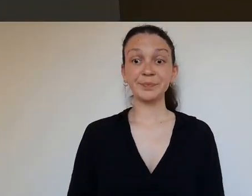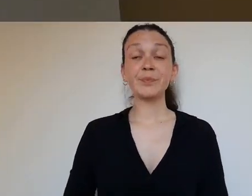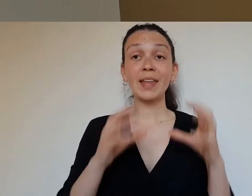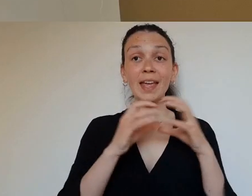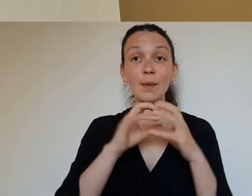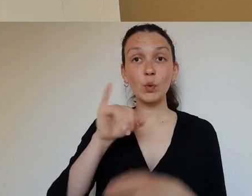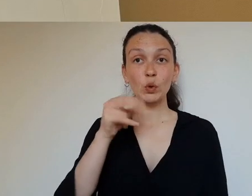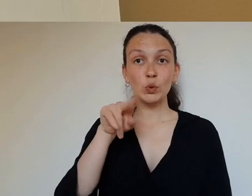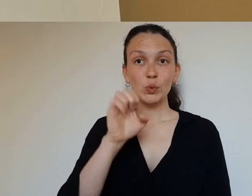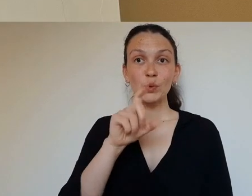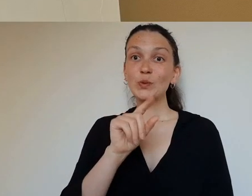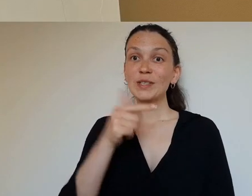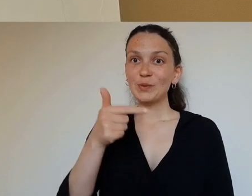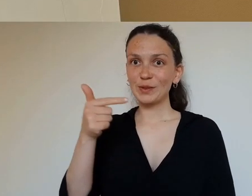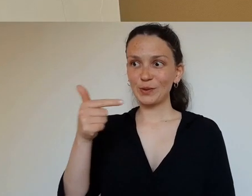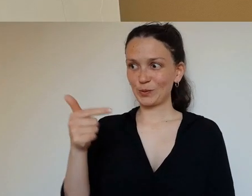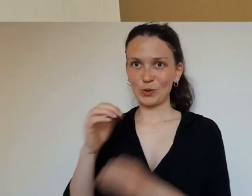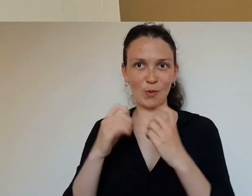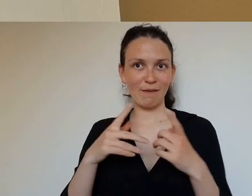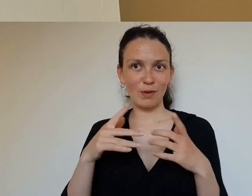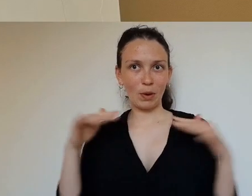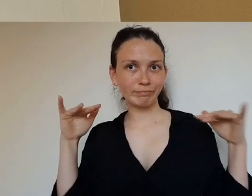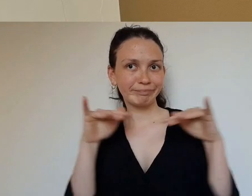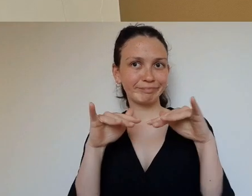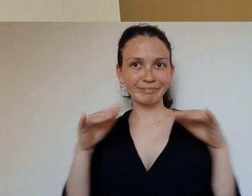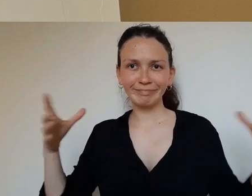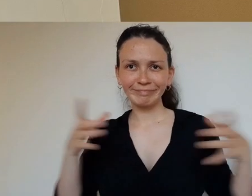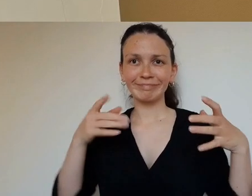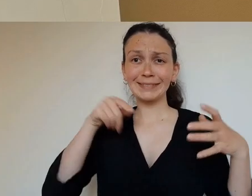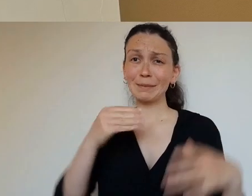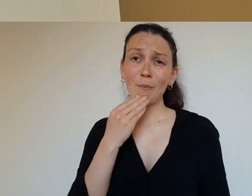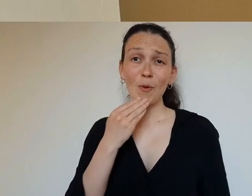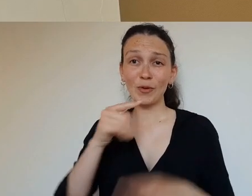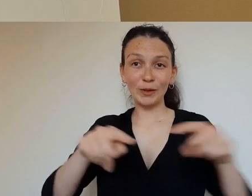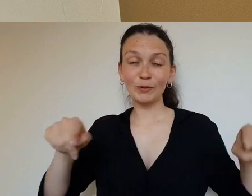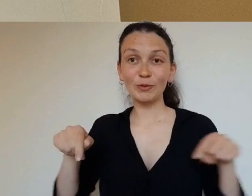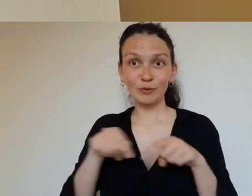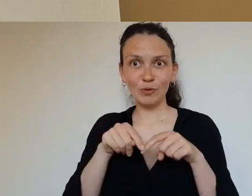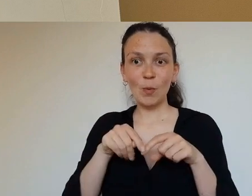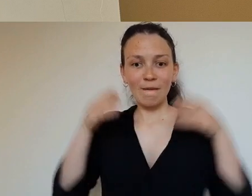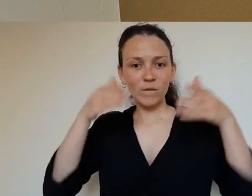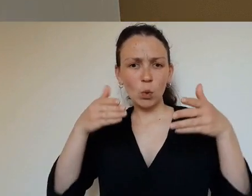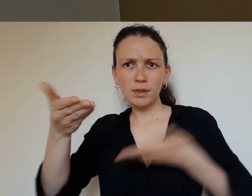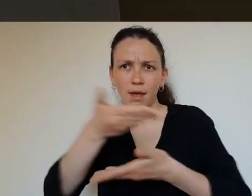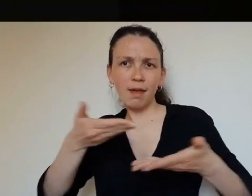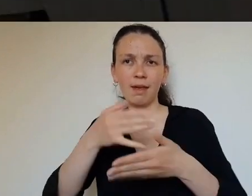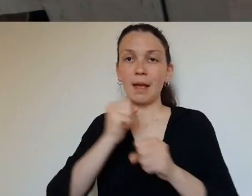In April and June 2022 we gather together in this drab room and the group focuses on key scenes, a gratuitous celebration of